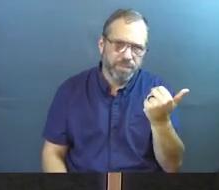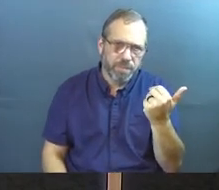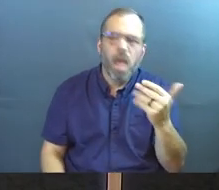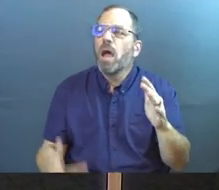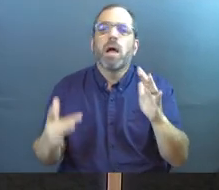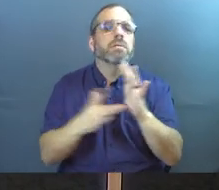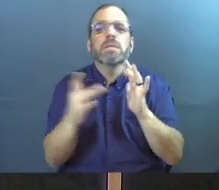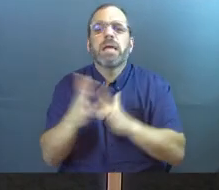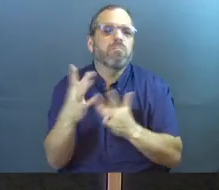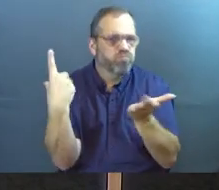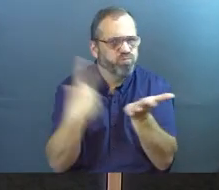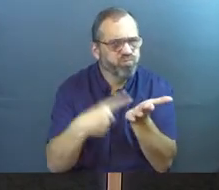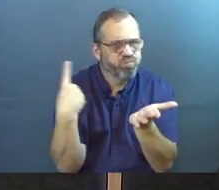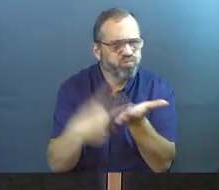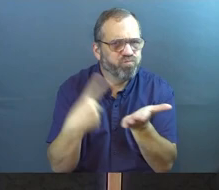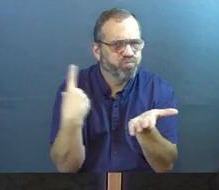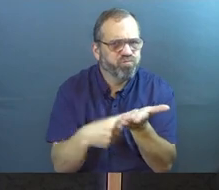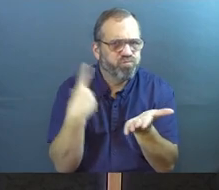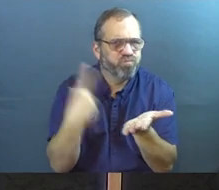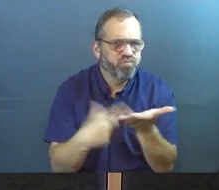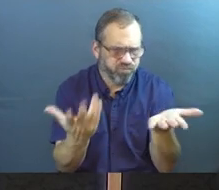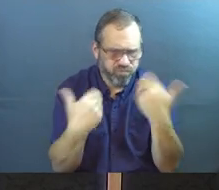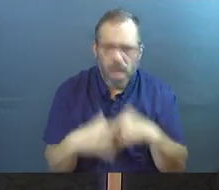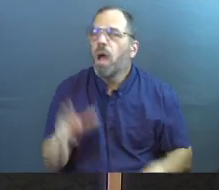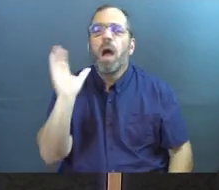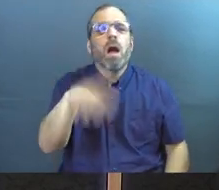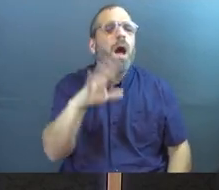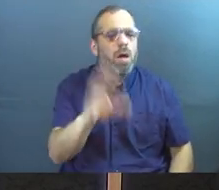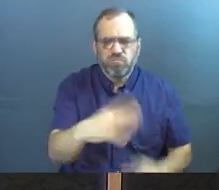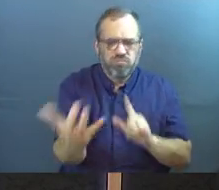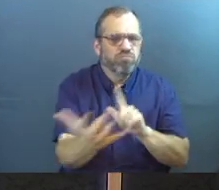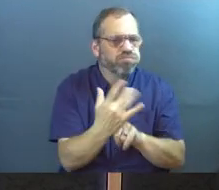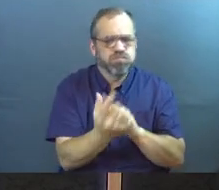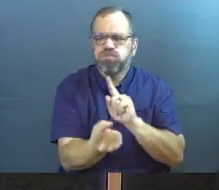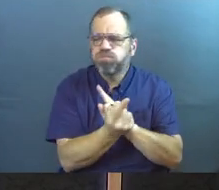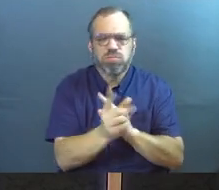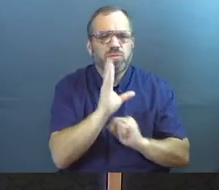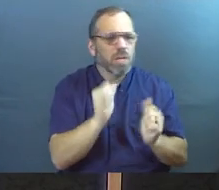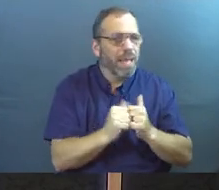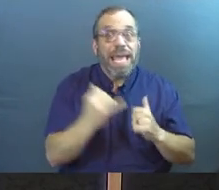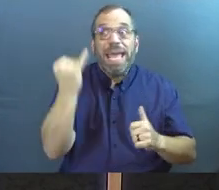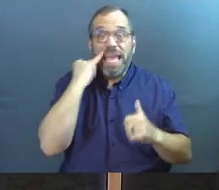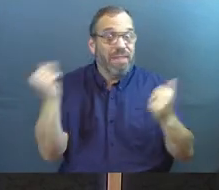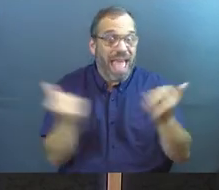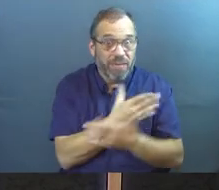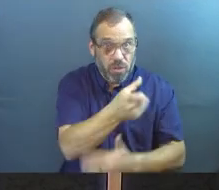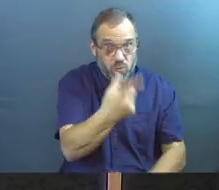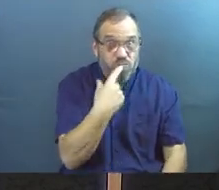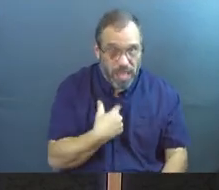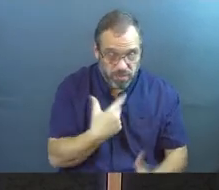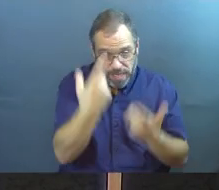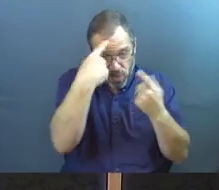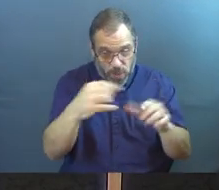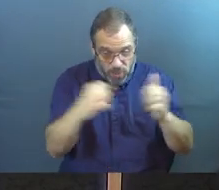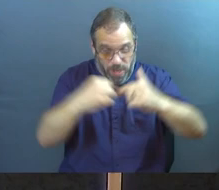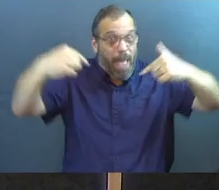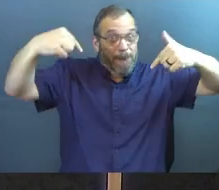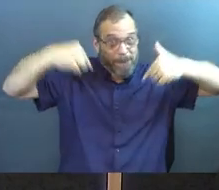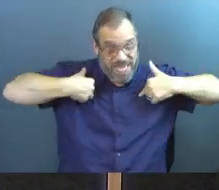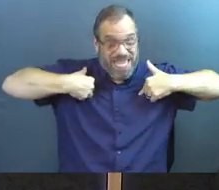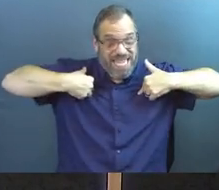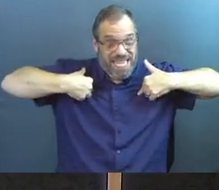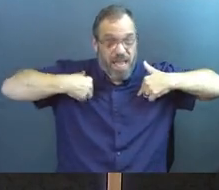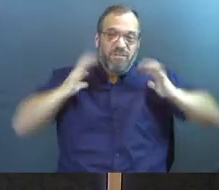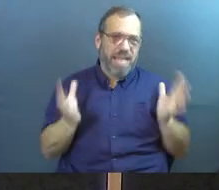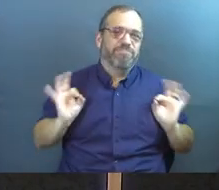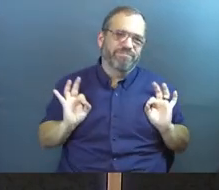Jesus, I want to debate you. Jesus, you can come and talk to me as long as everything you say agrees with the tribe I'm